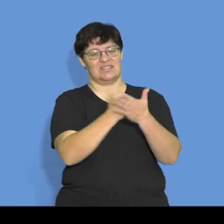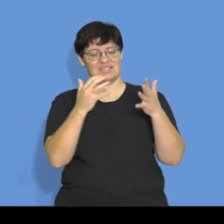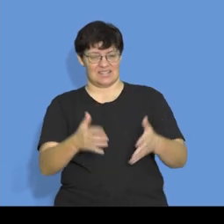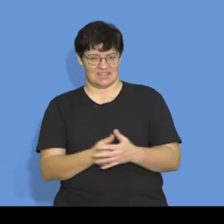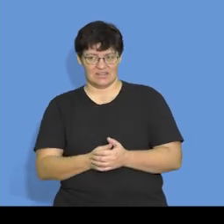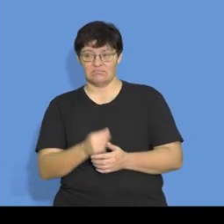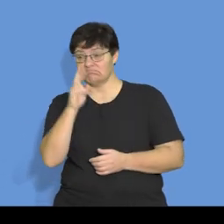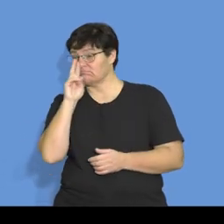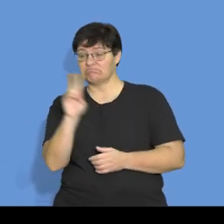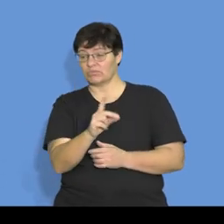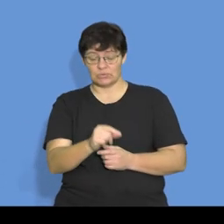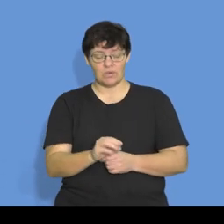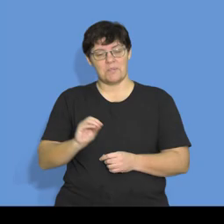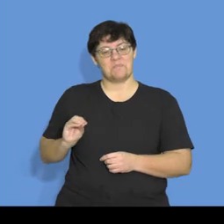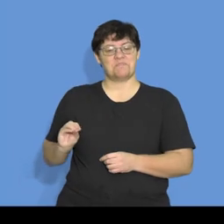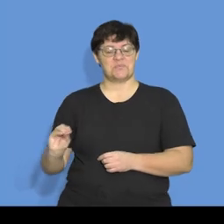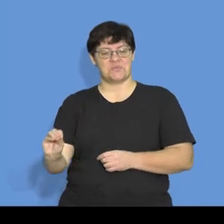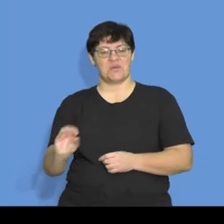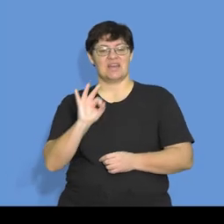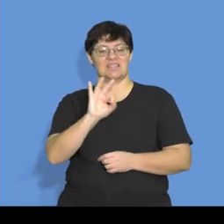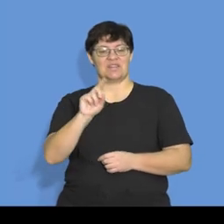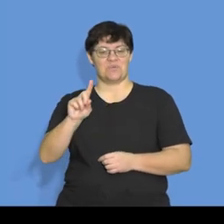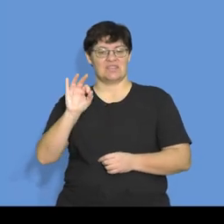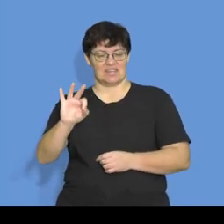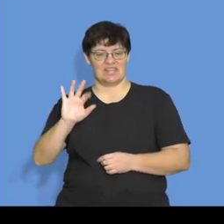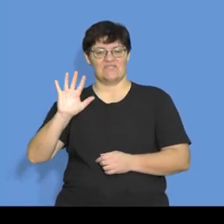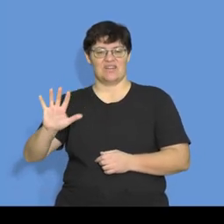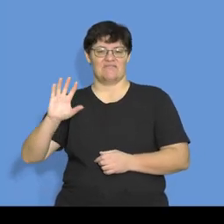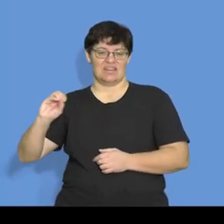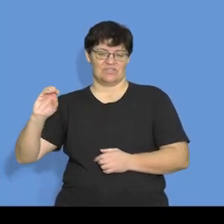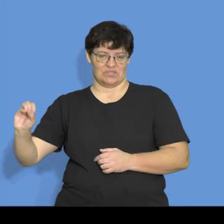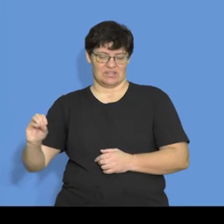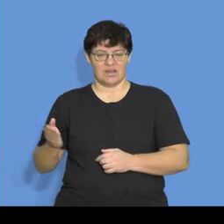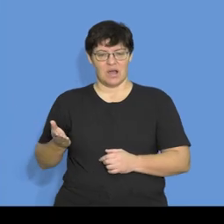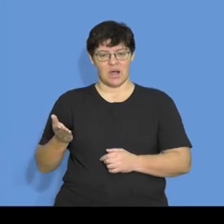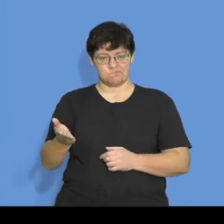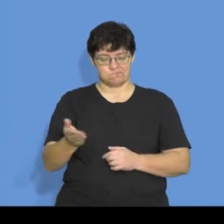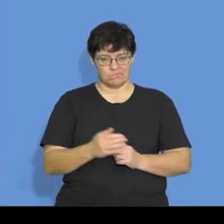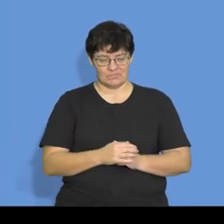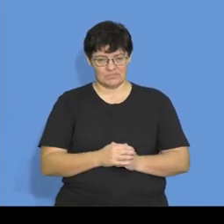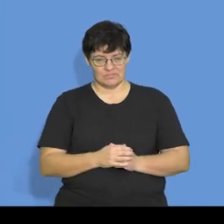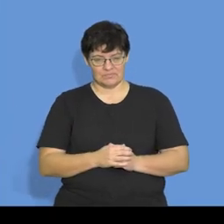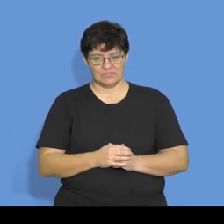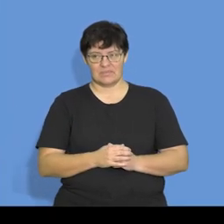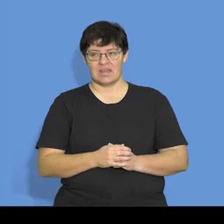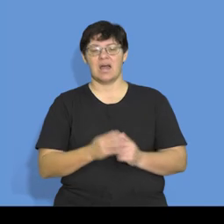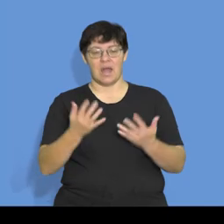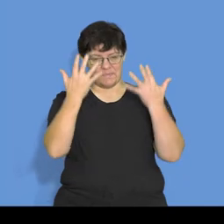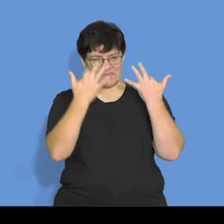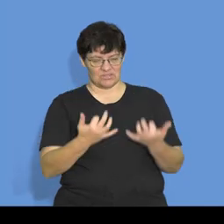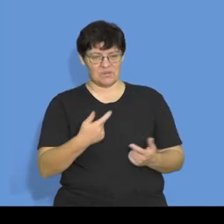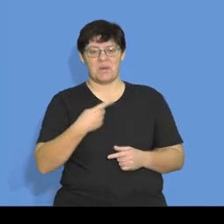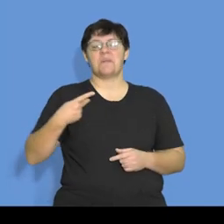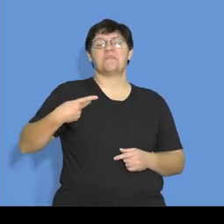what we do. Here we go. $313,500 is slotted into my cash budget as my payment